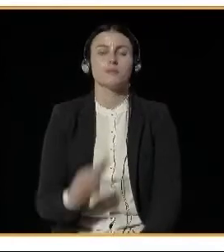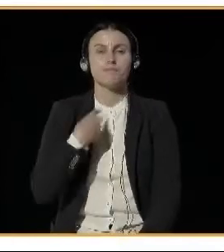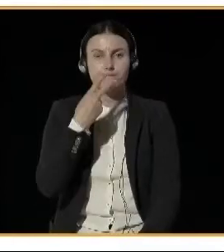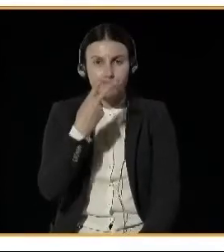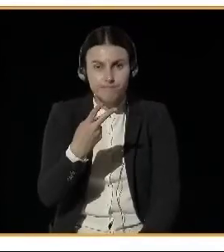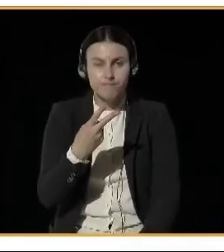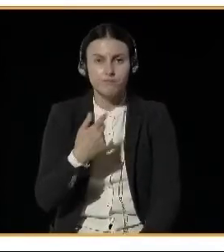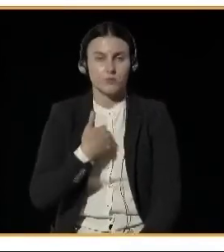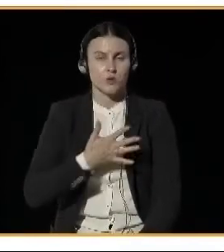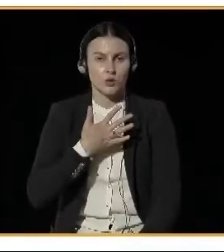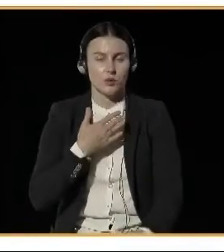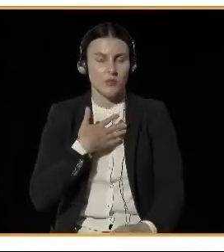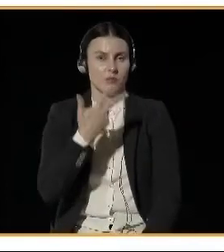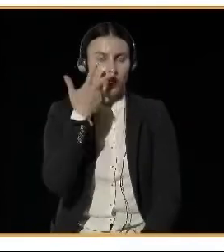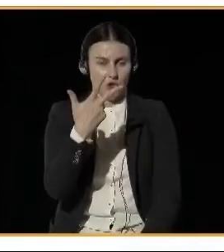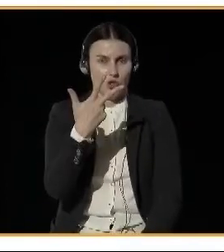important.